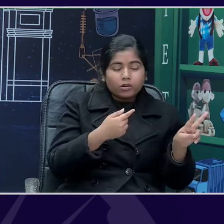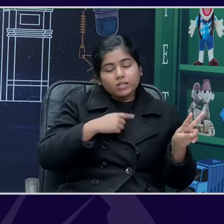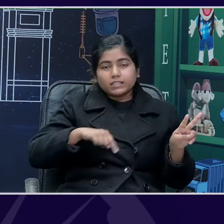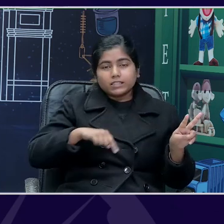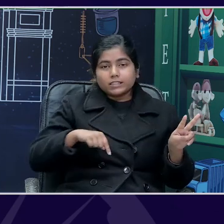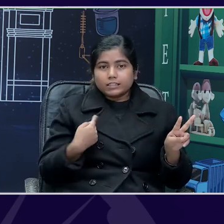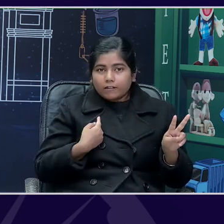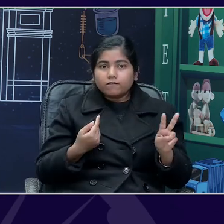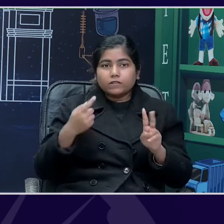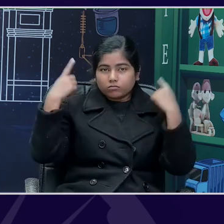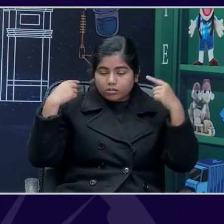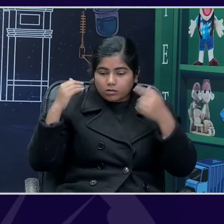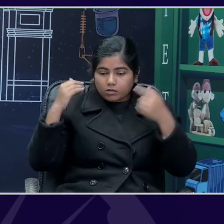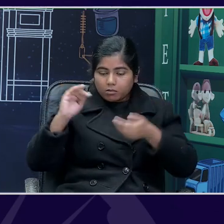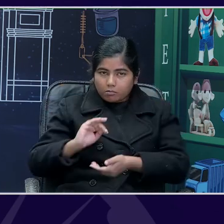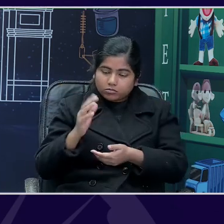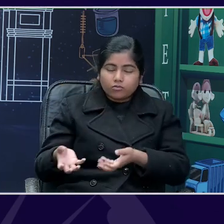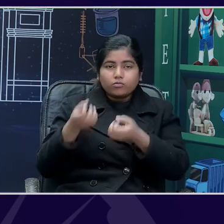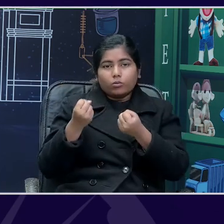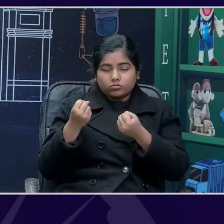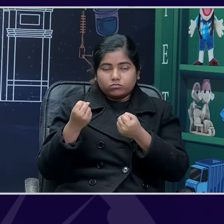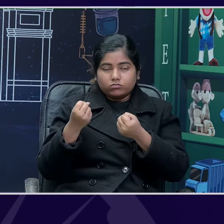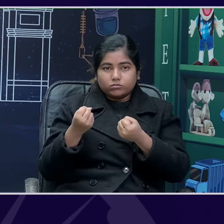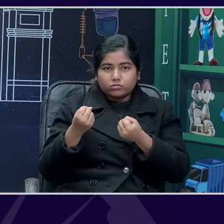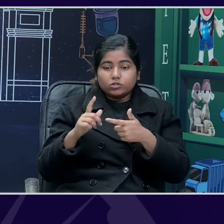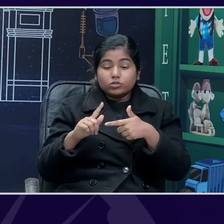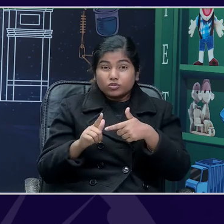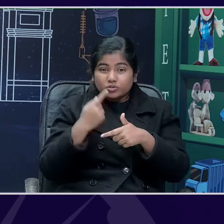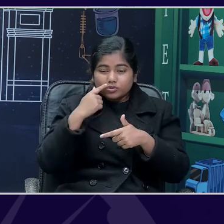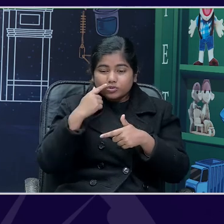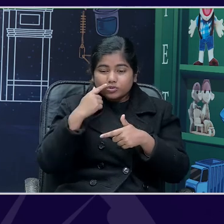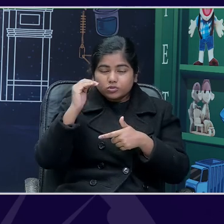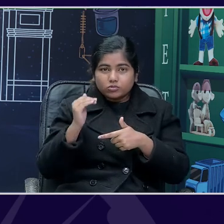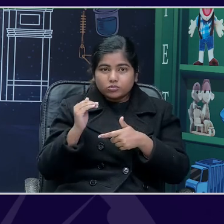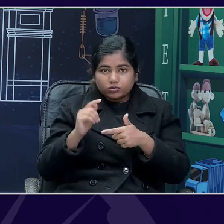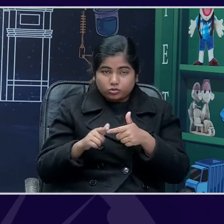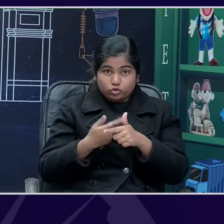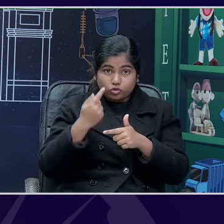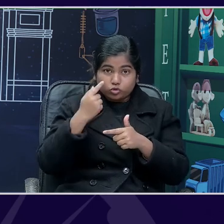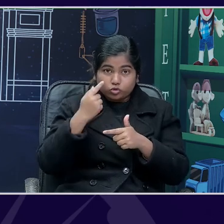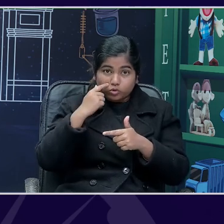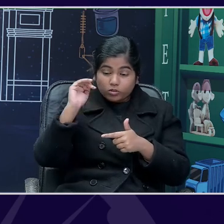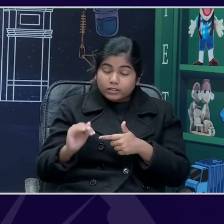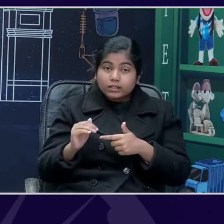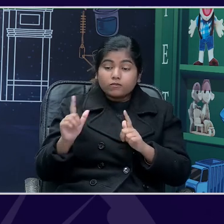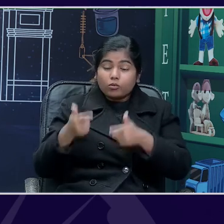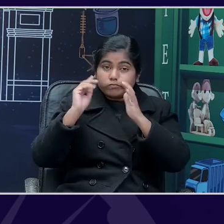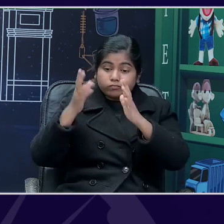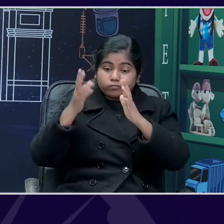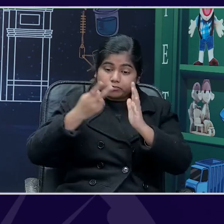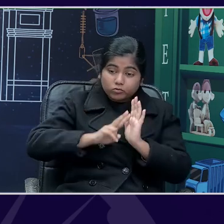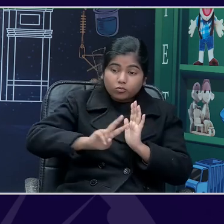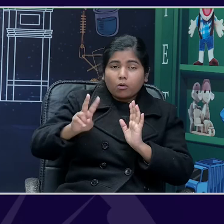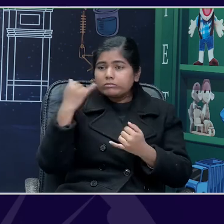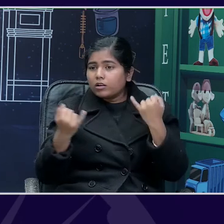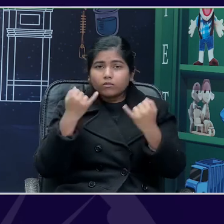and, you know, find his way back home also. So, then Jody goes back to the forest and looks for the